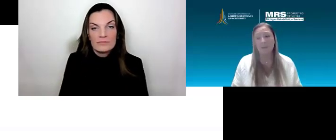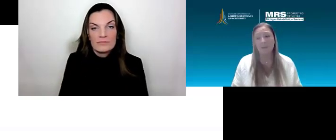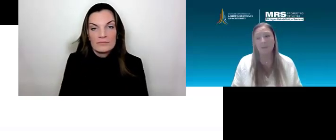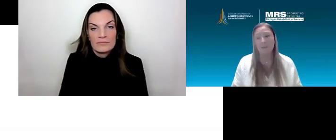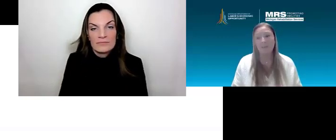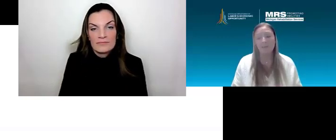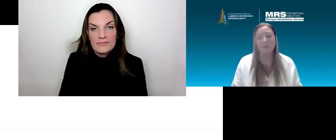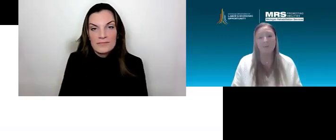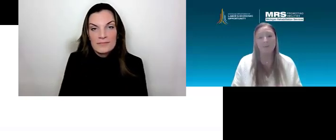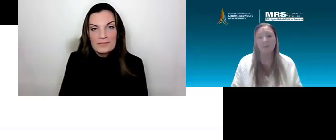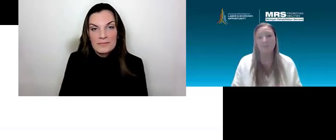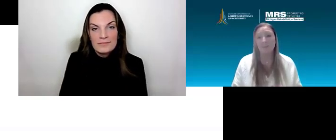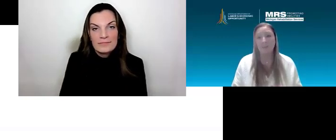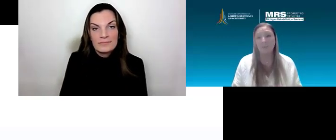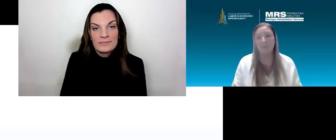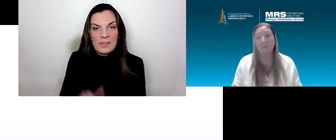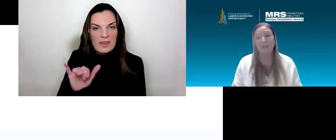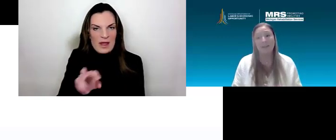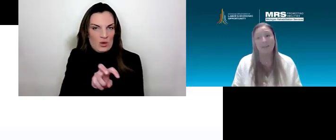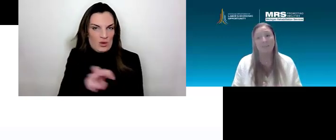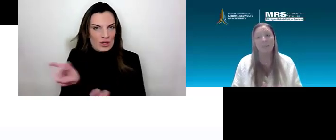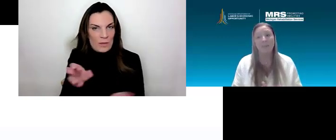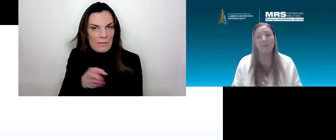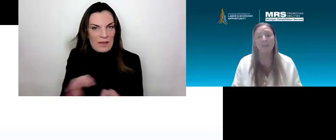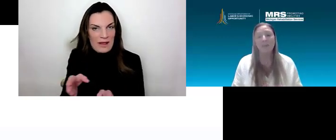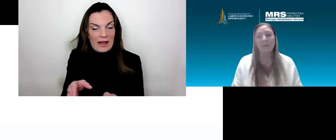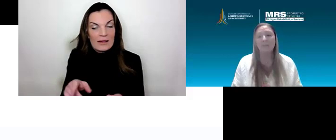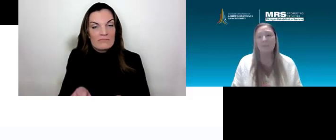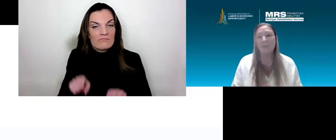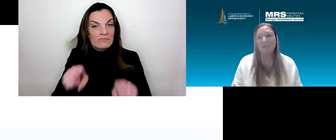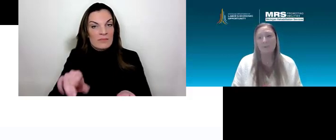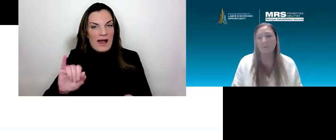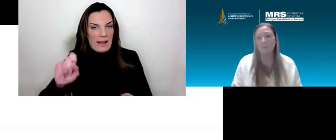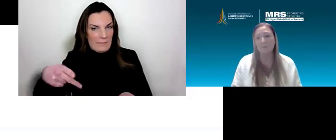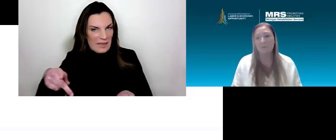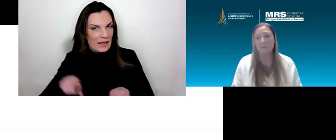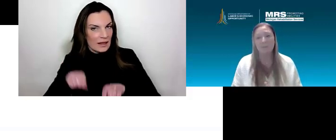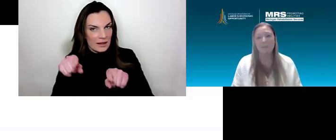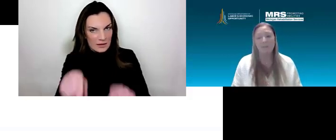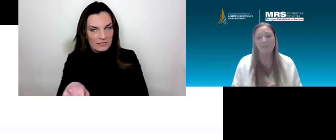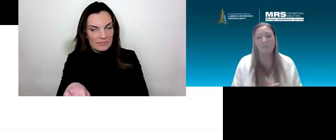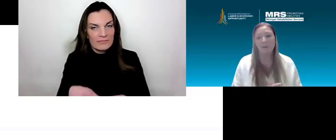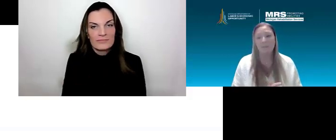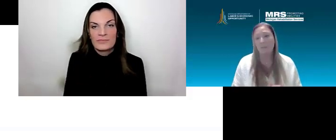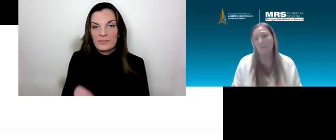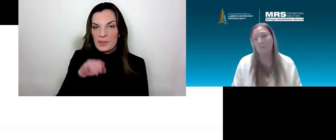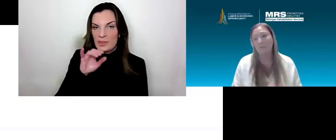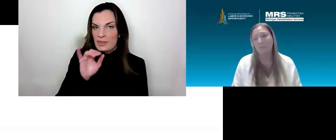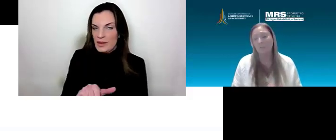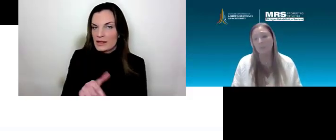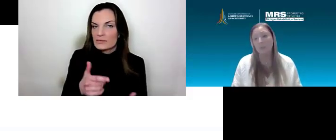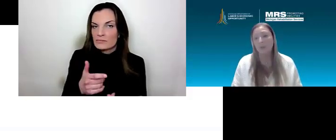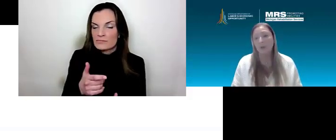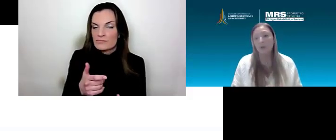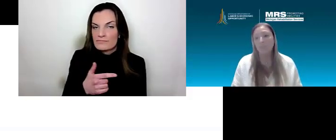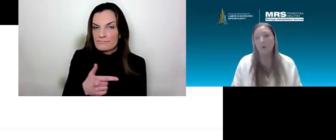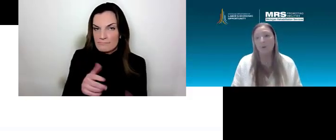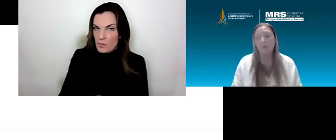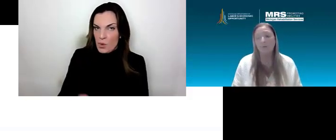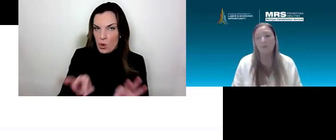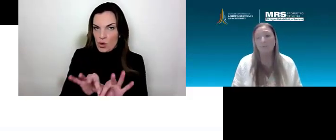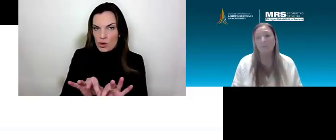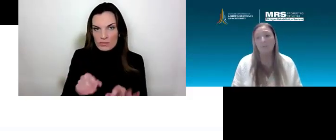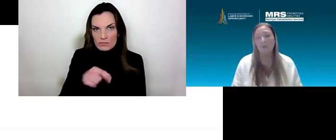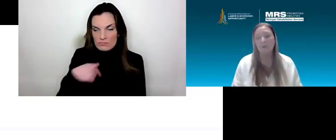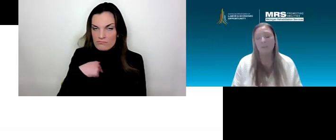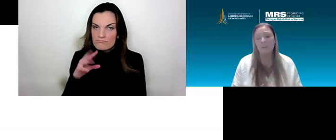outlining the transition plan with the IEP. So that's one of those biggest things that we want to make sure that we are a